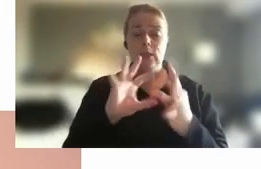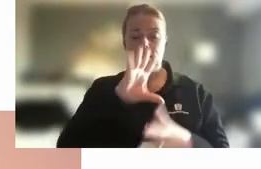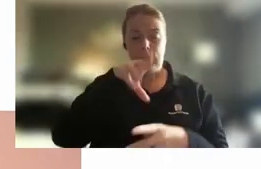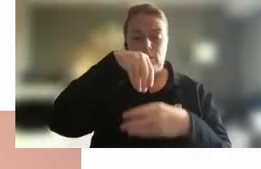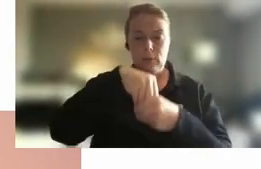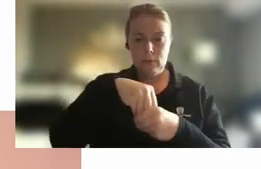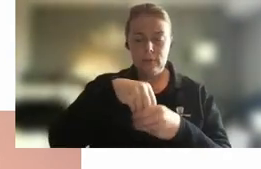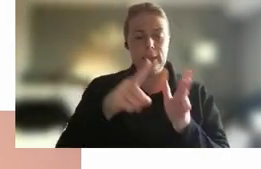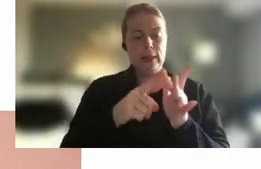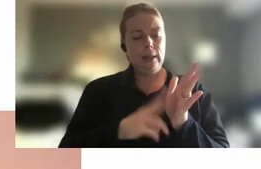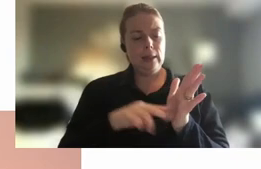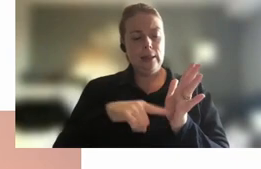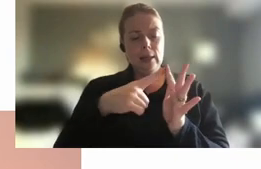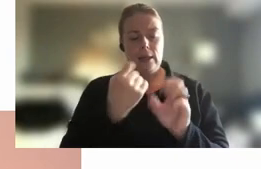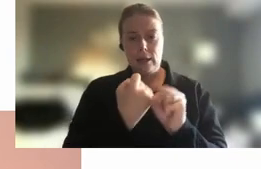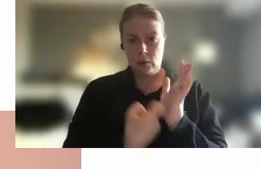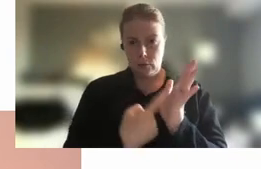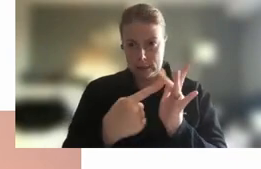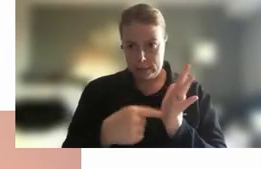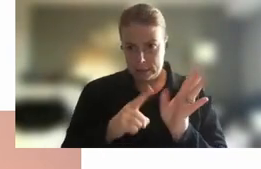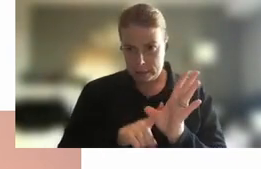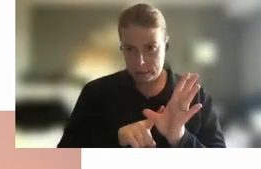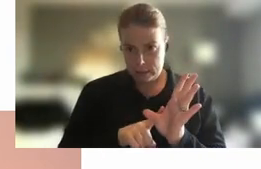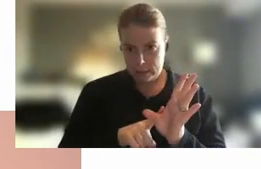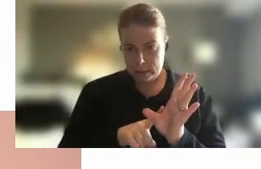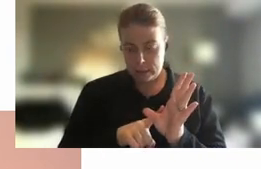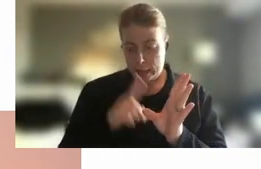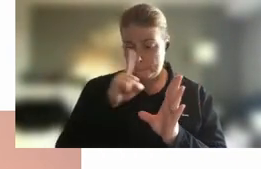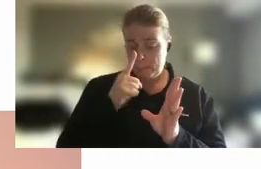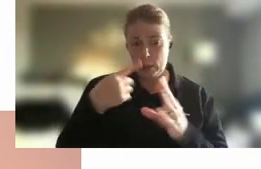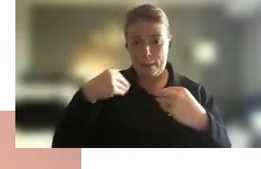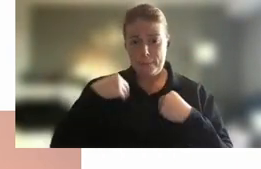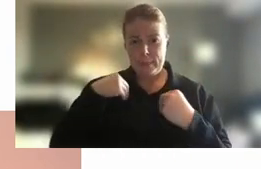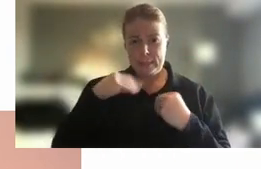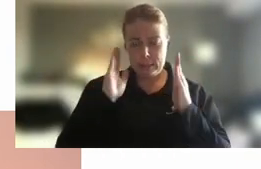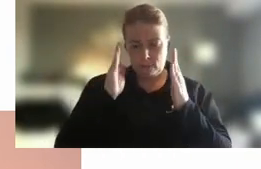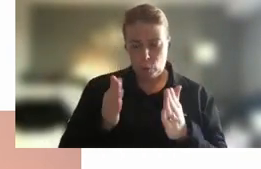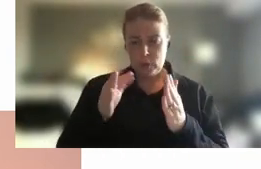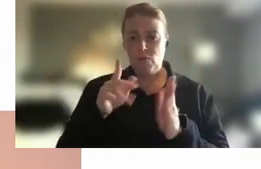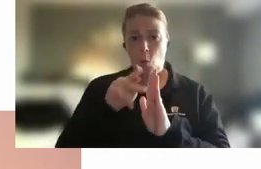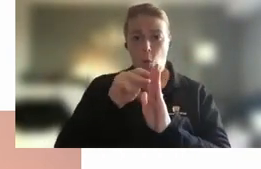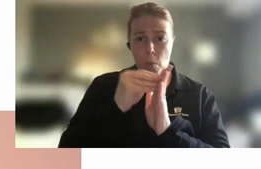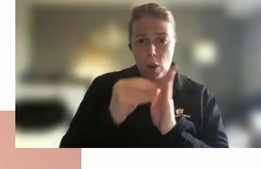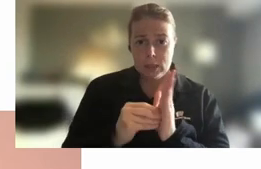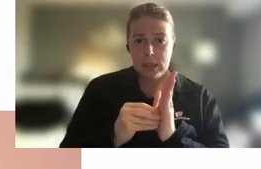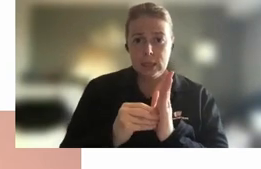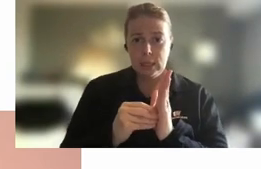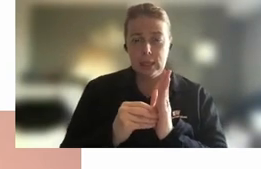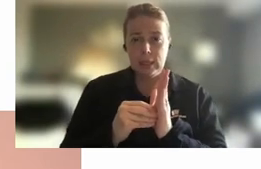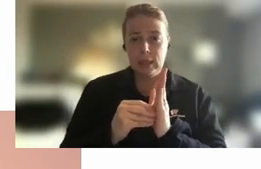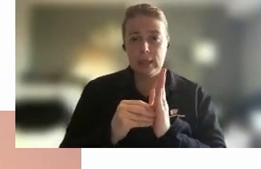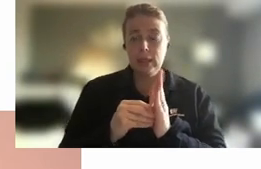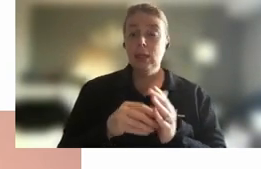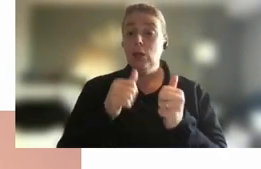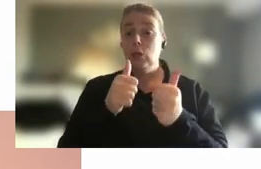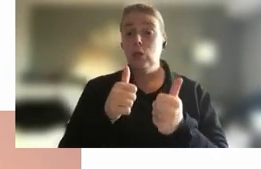everything that it does puts people in business at the centre of policy and services is a model employer and